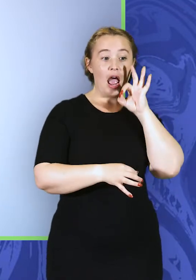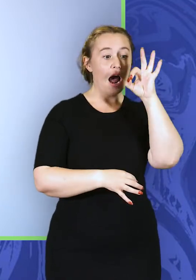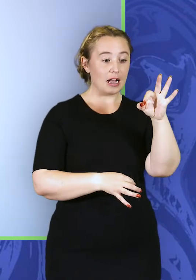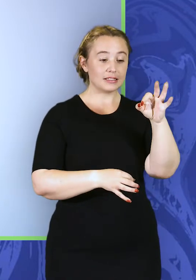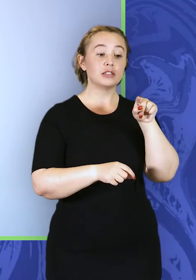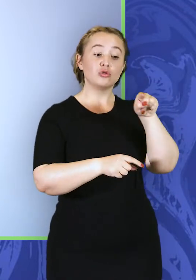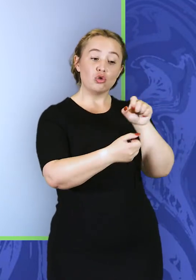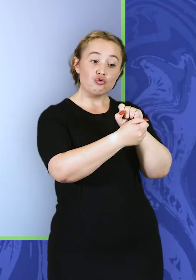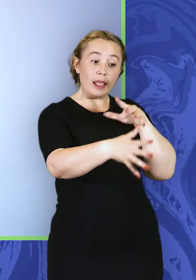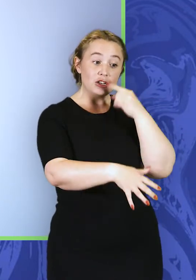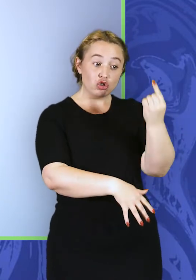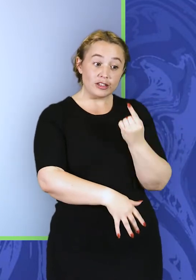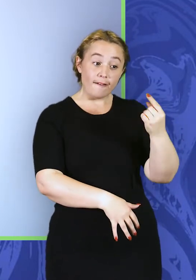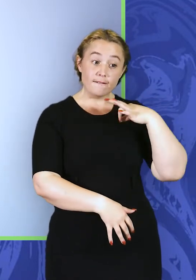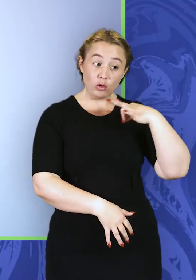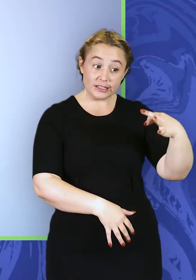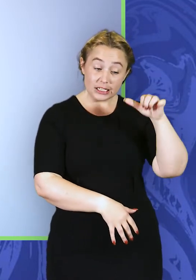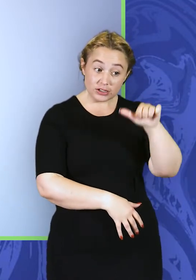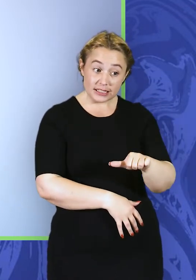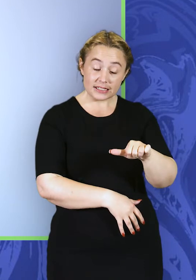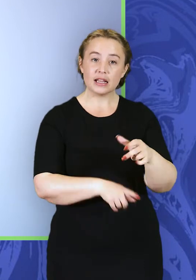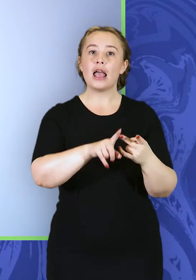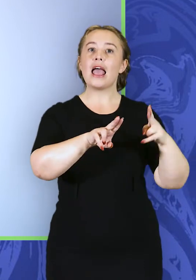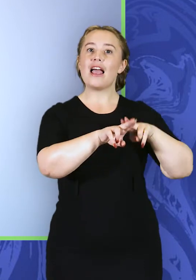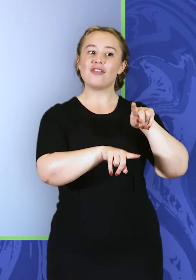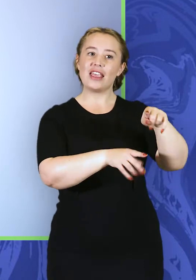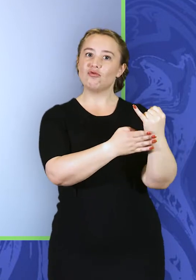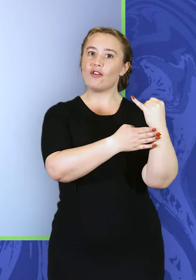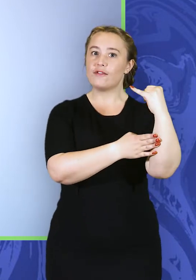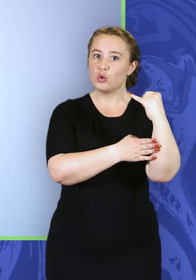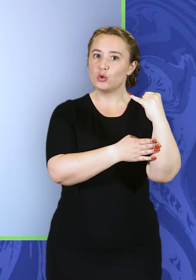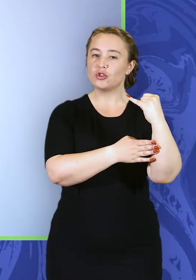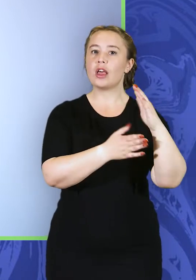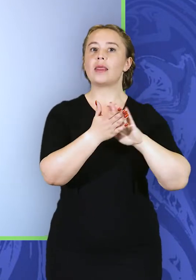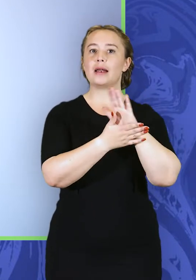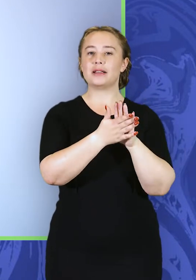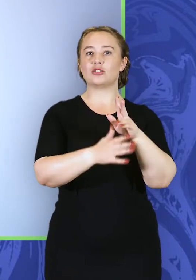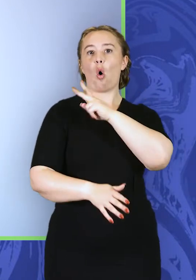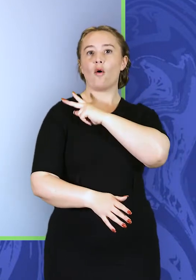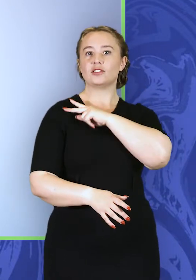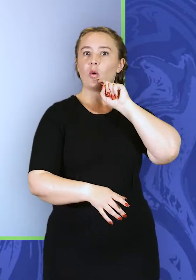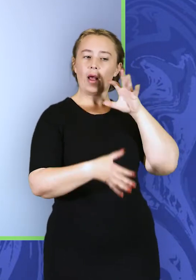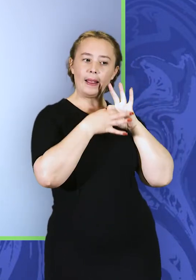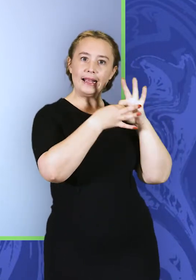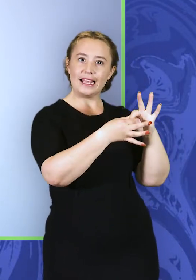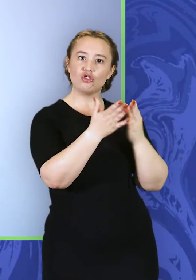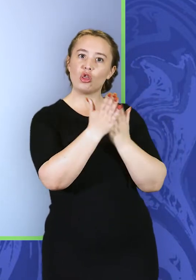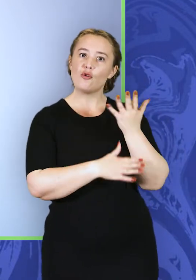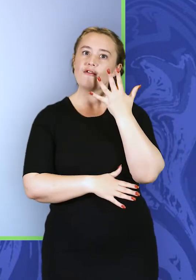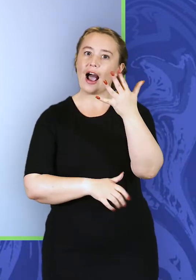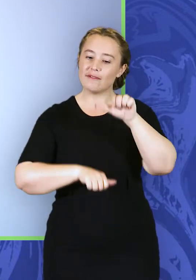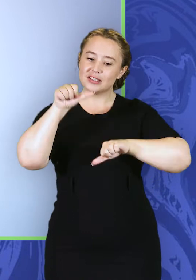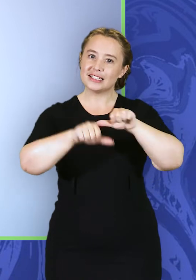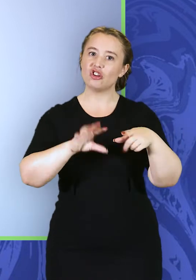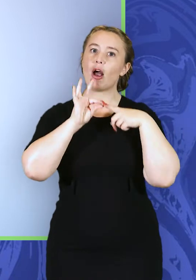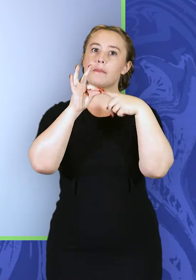protesters and ask them to voluntarily release themselves. If they refuse to do so, thereafter, officers will engage